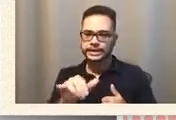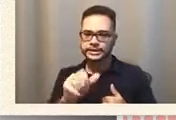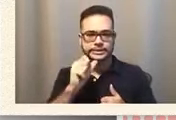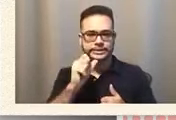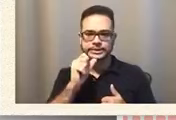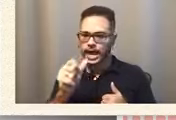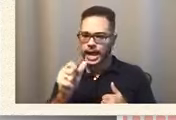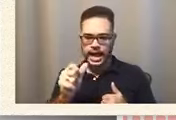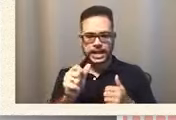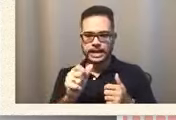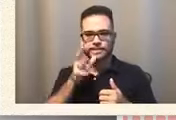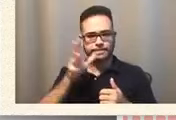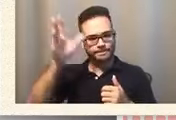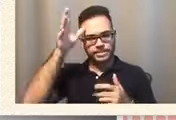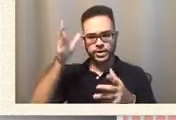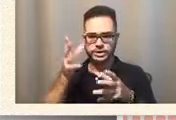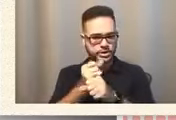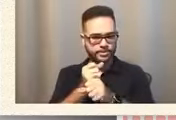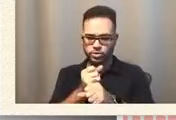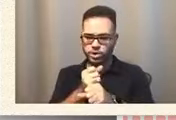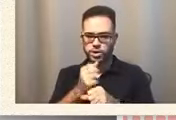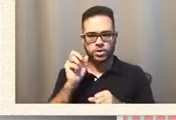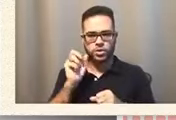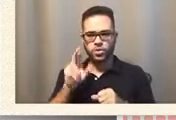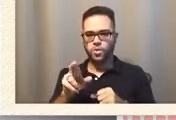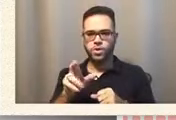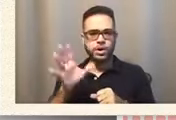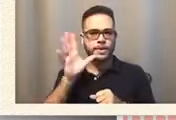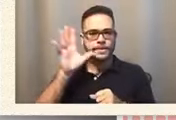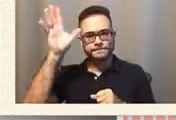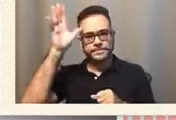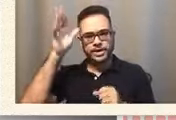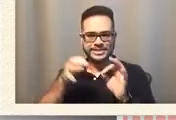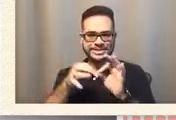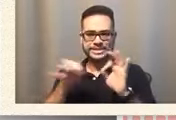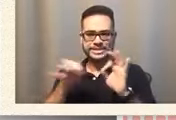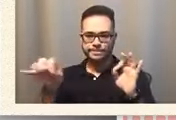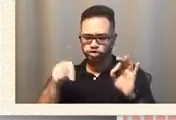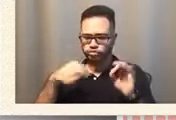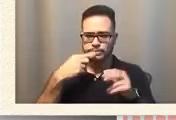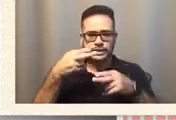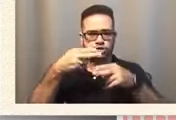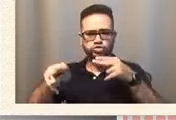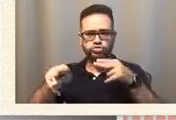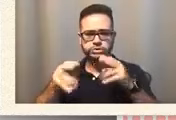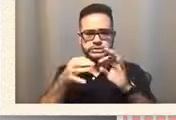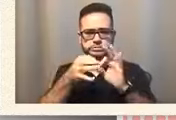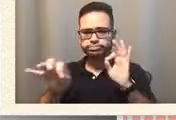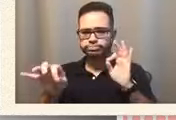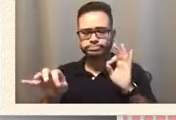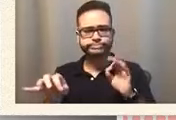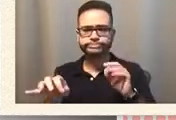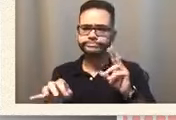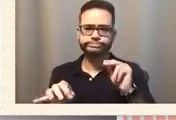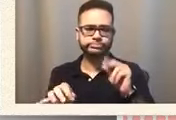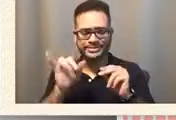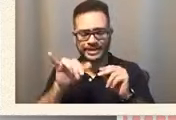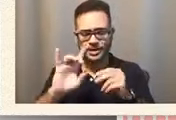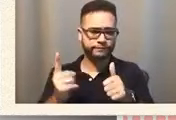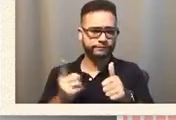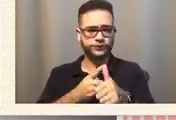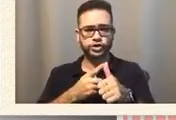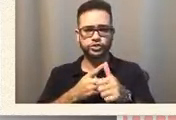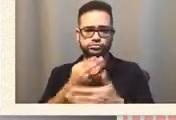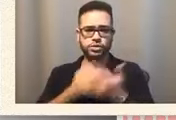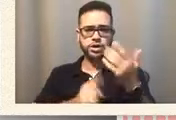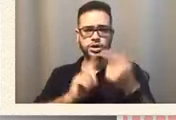or parent statement should be, and that's a first entry into who you are. Whether